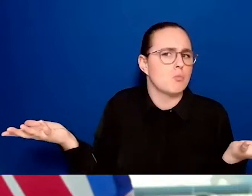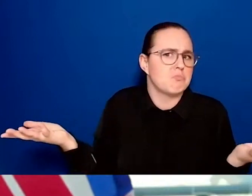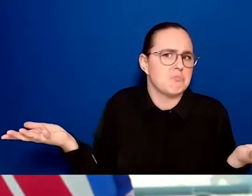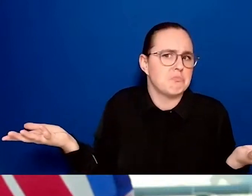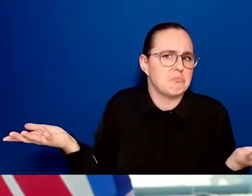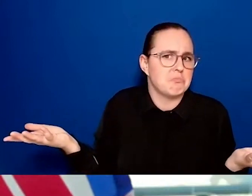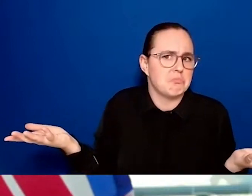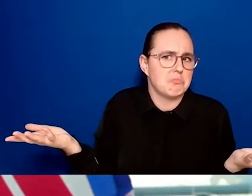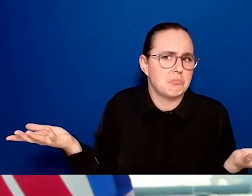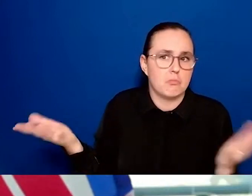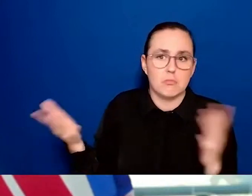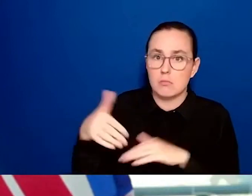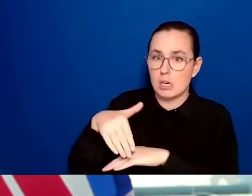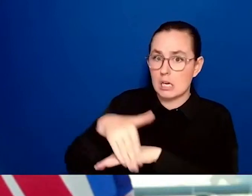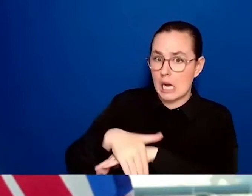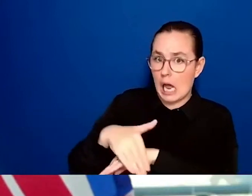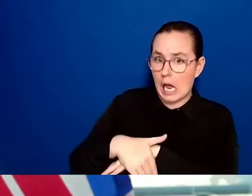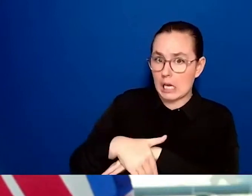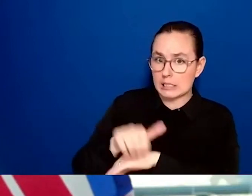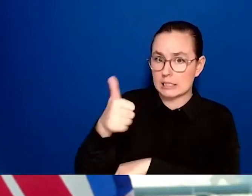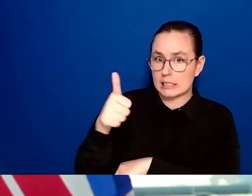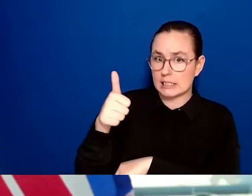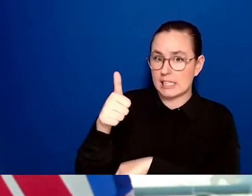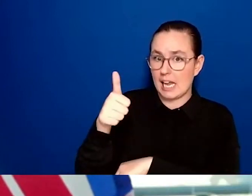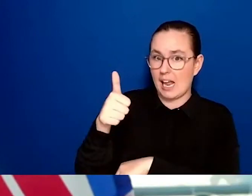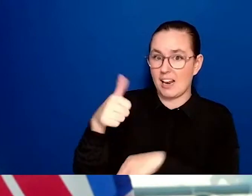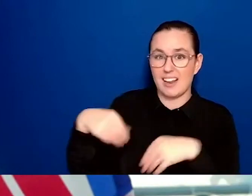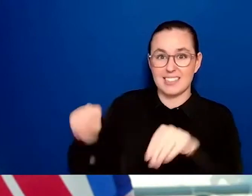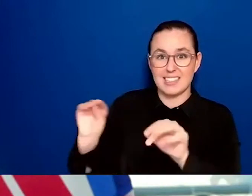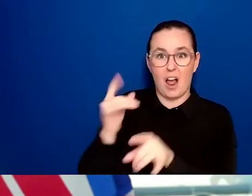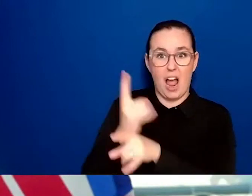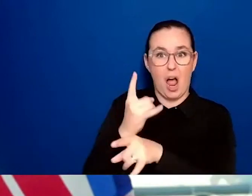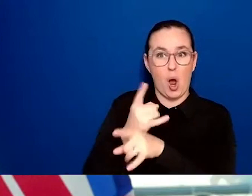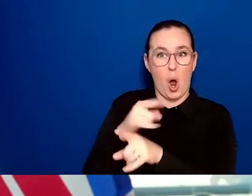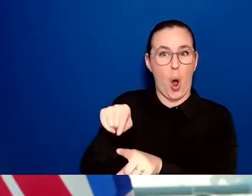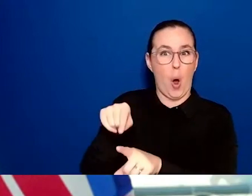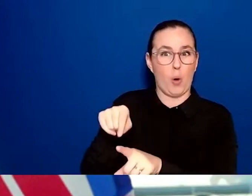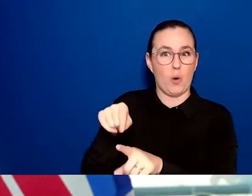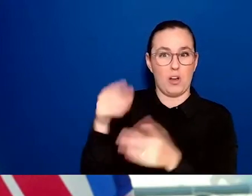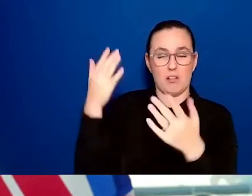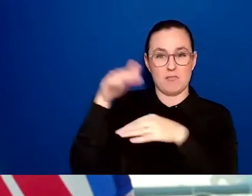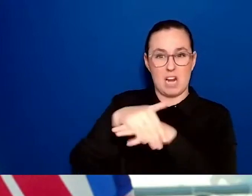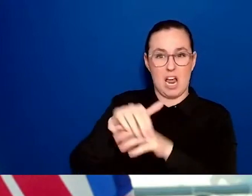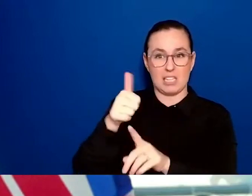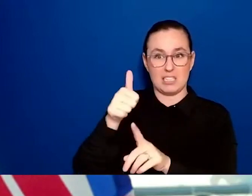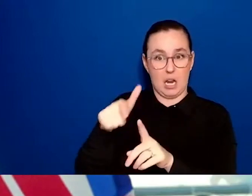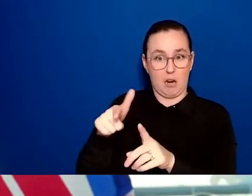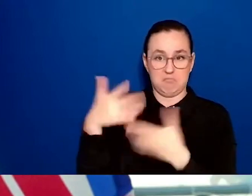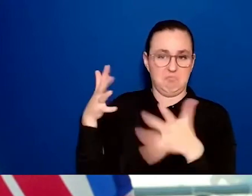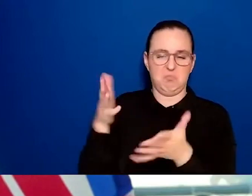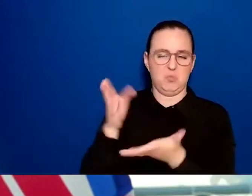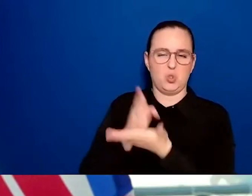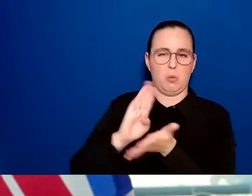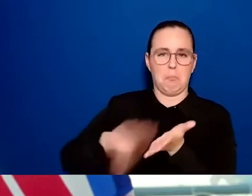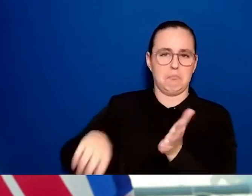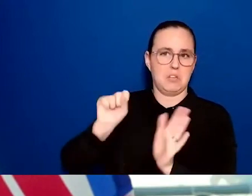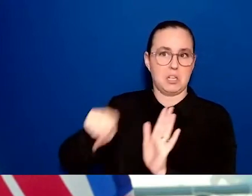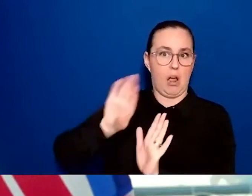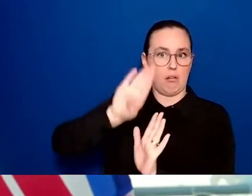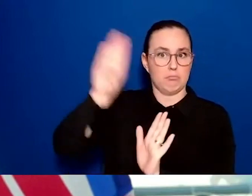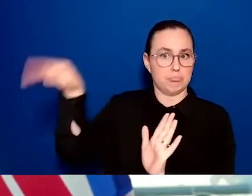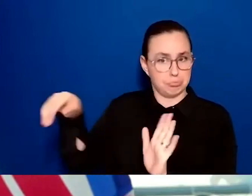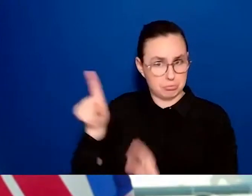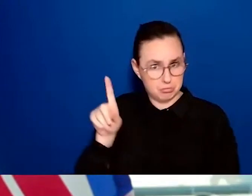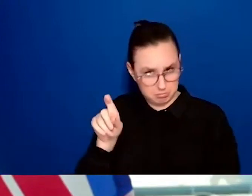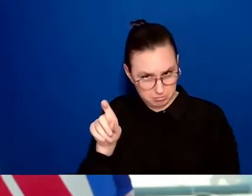10 p.m. restriction on alcohol sales? So that will be lifted today, I know interior health is putting out the